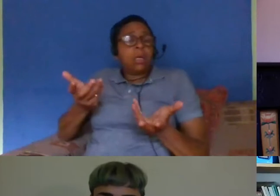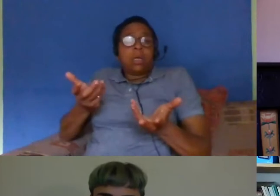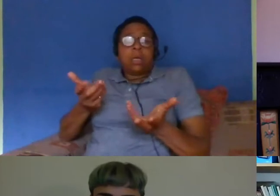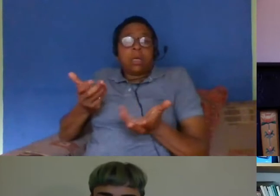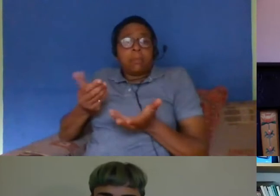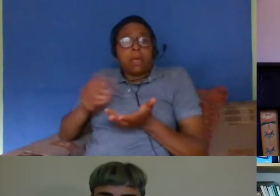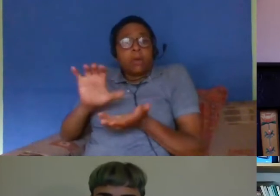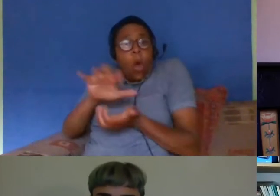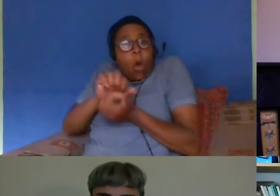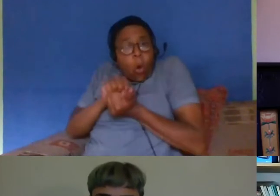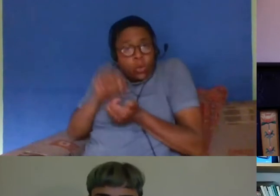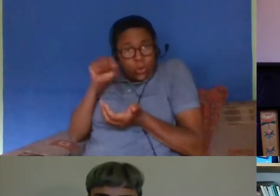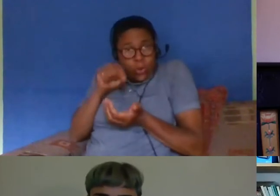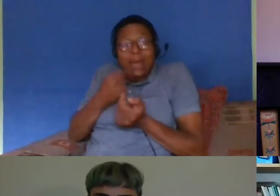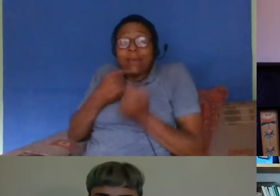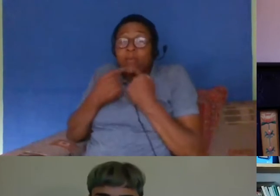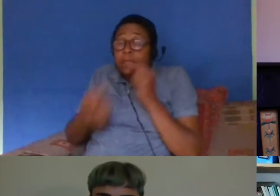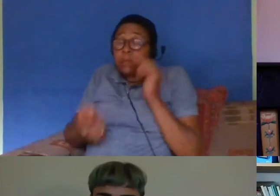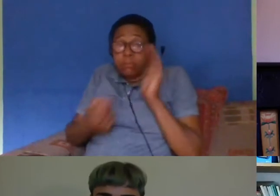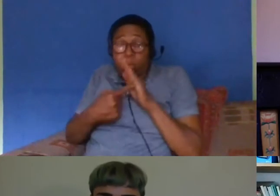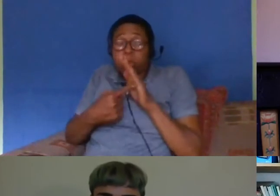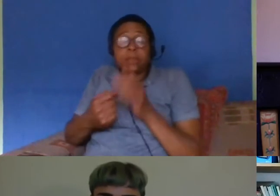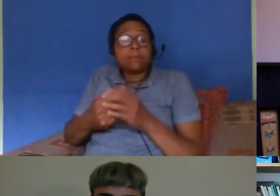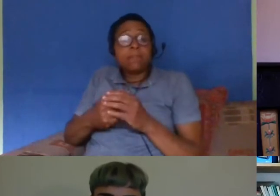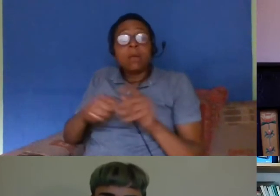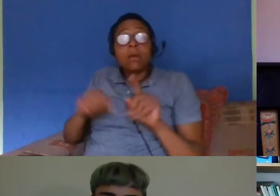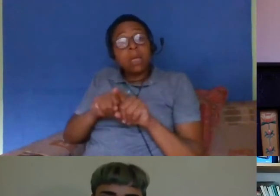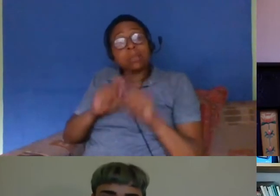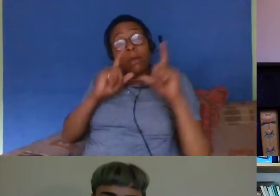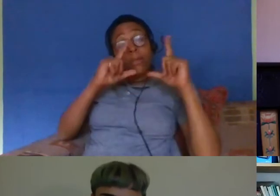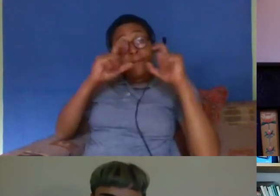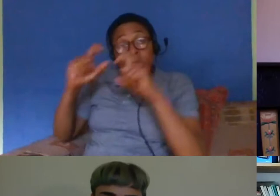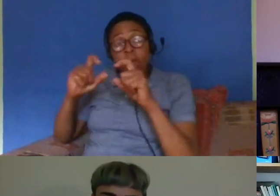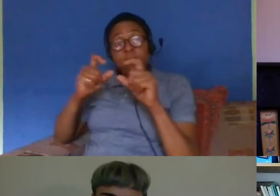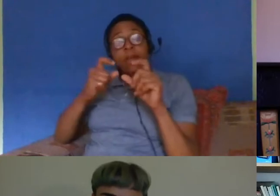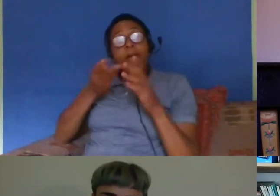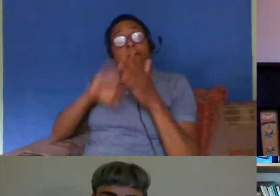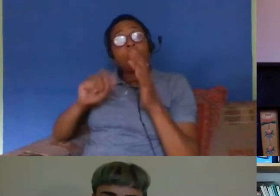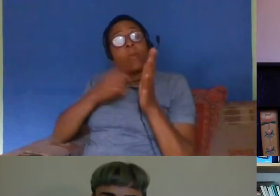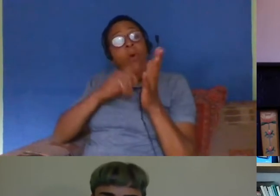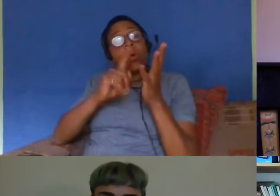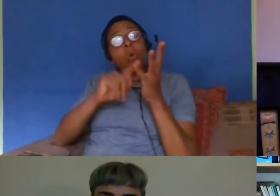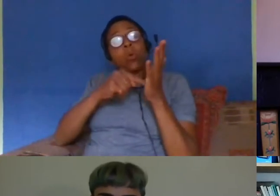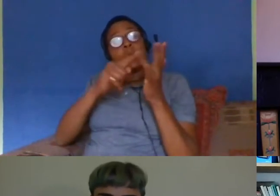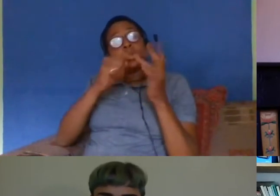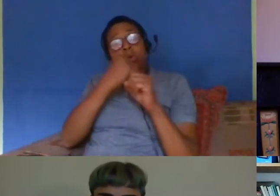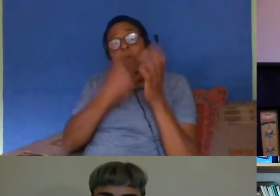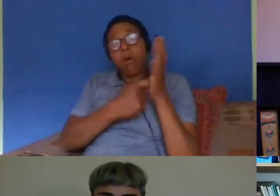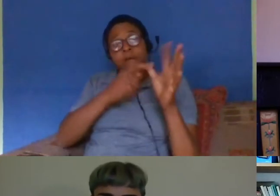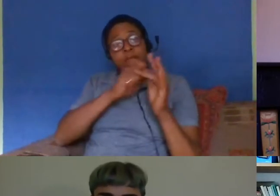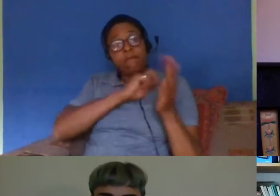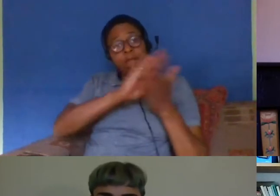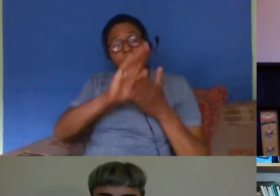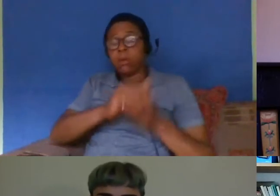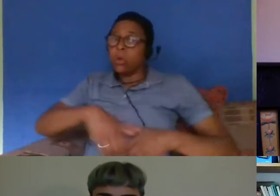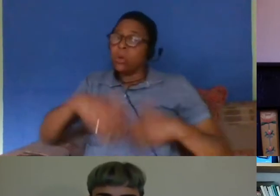it's really important and some of the photography that the autograph have how curated is quite incredible and hopefully people